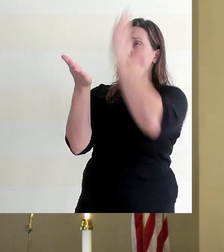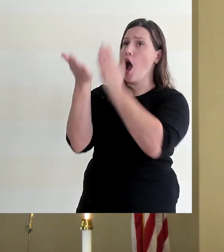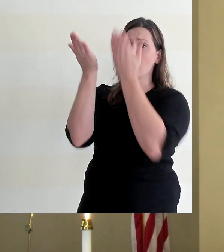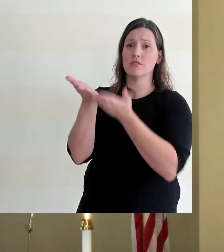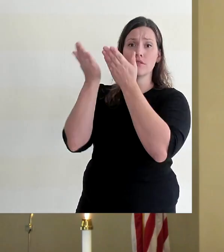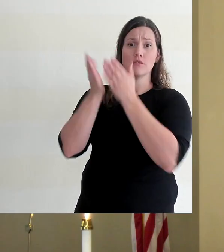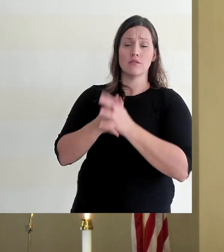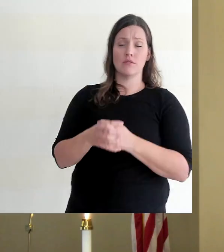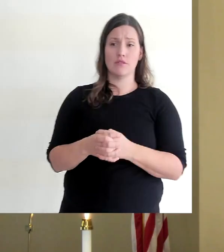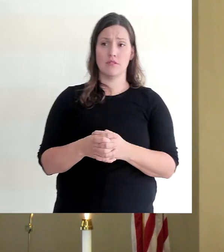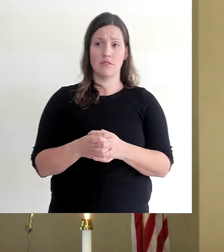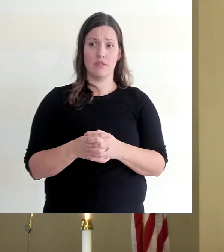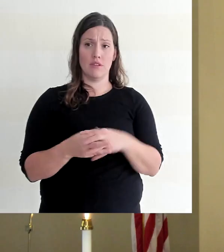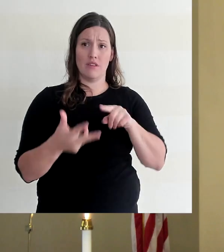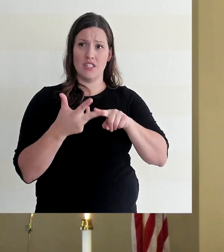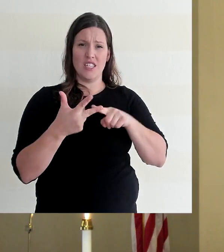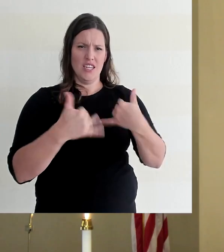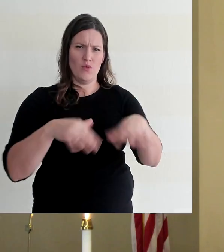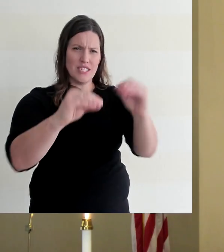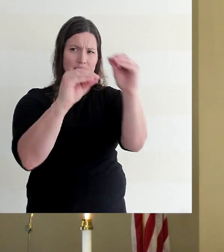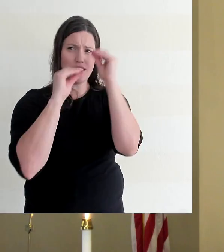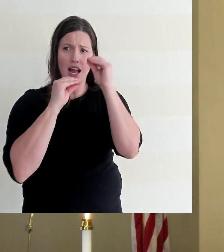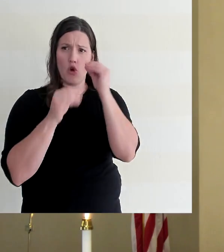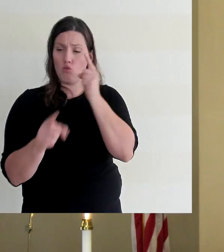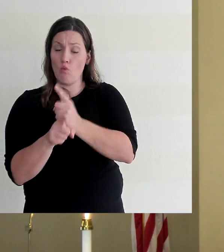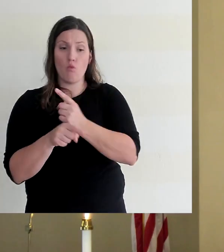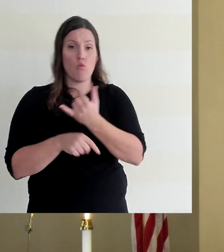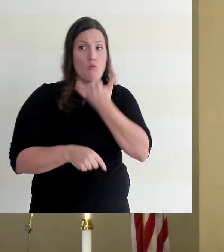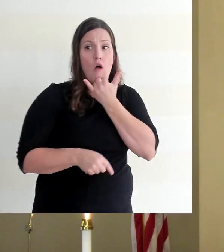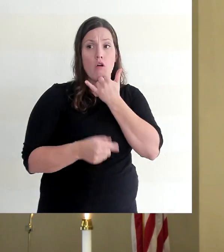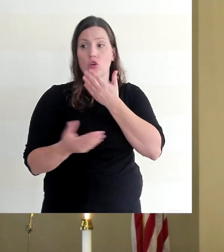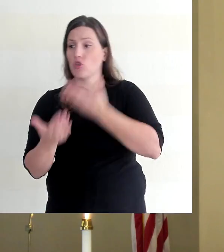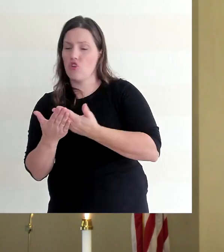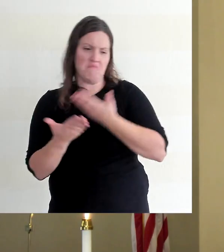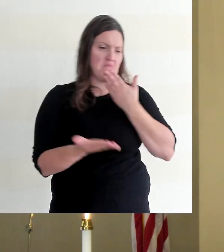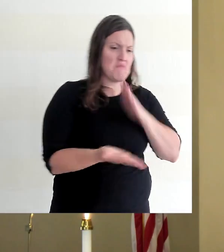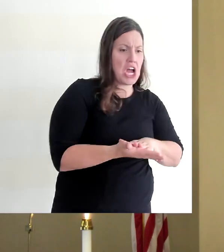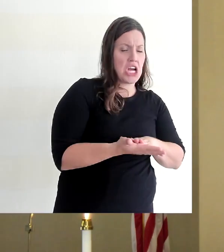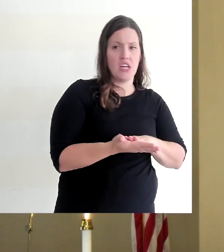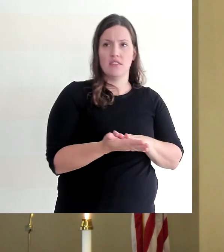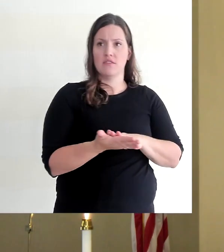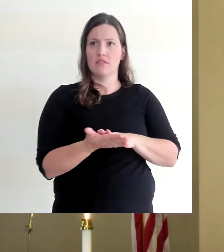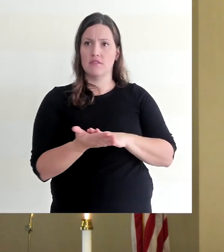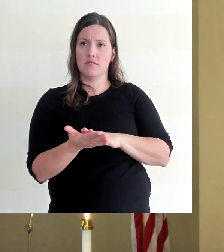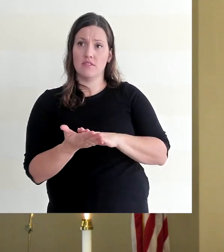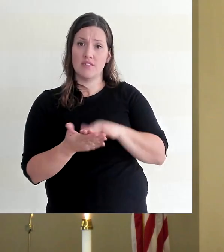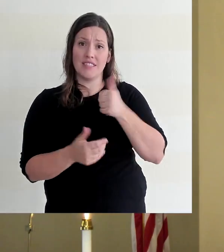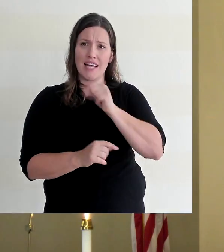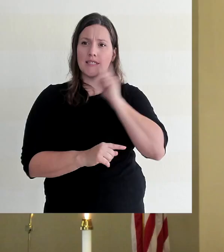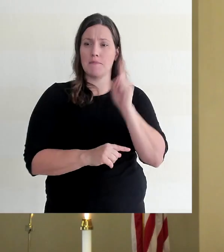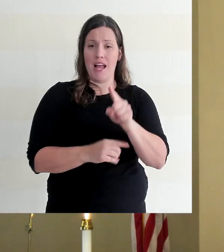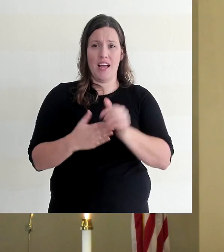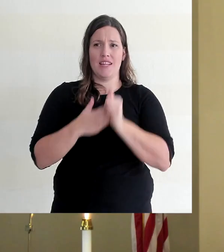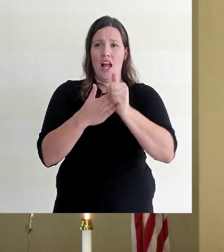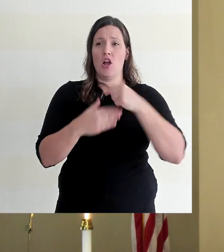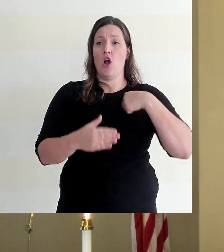teach us what is right and what is wrong. They teach us what is good and what is evil. The Ten Commandments